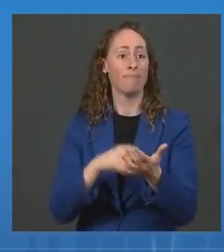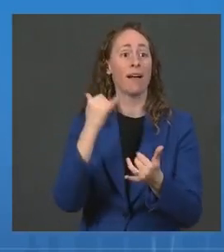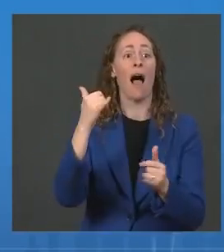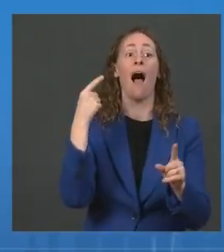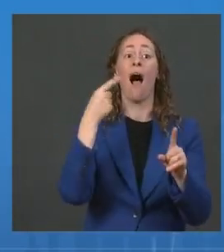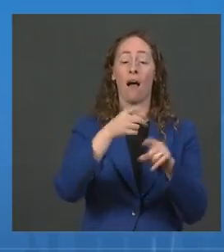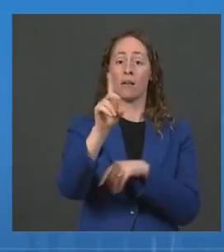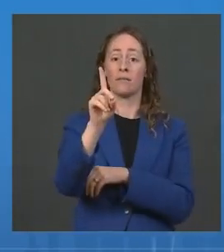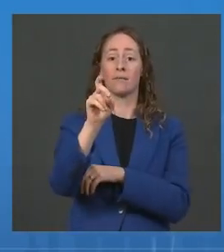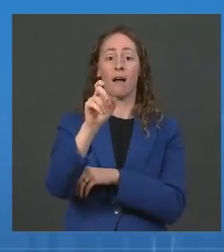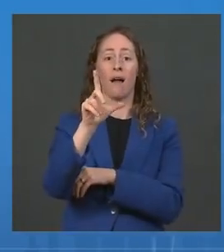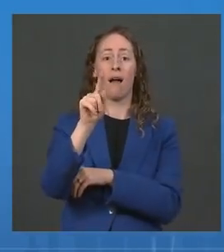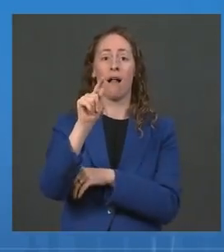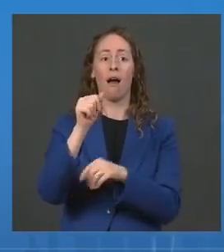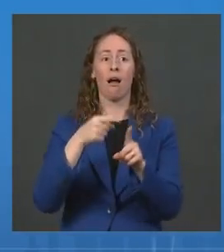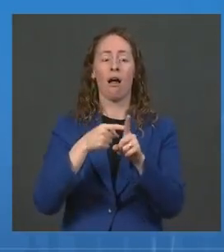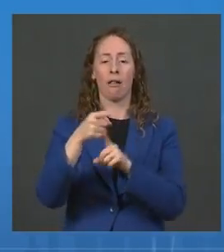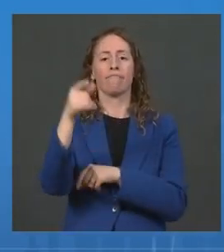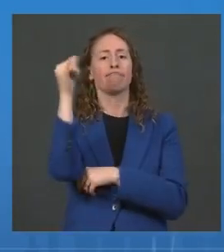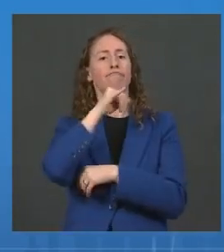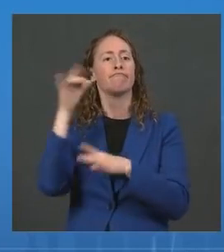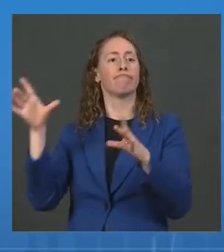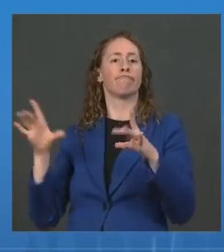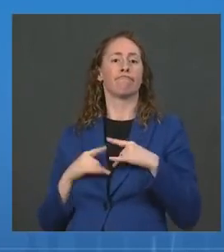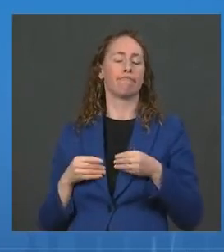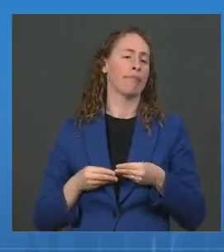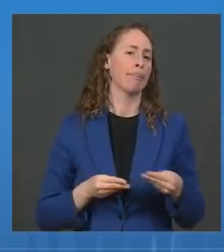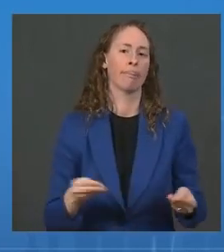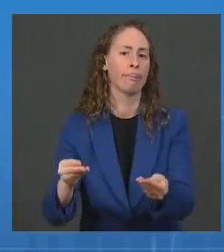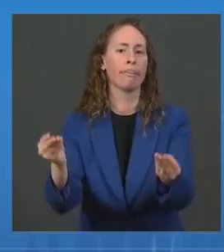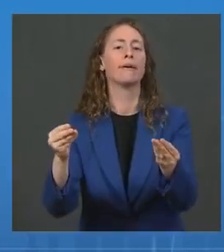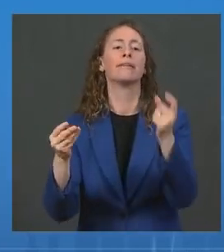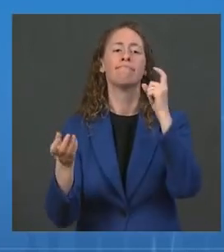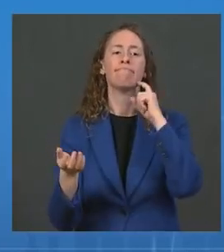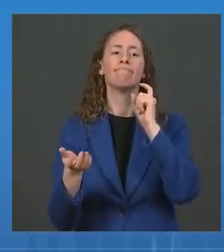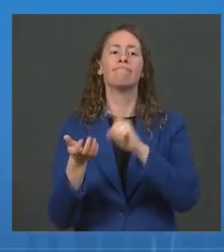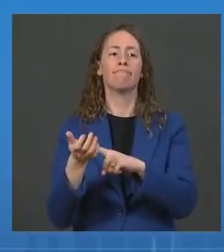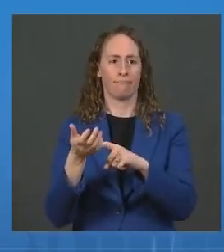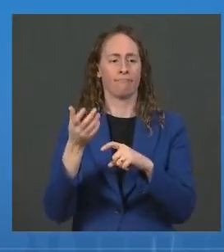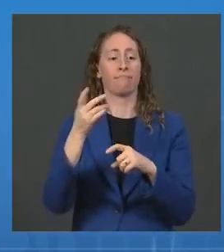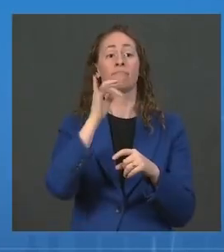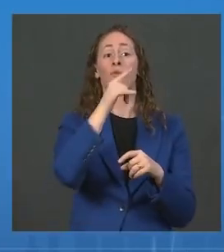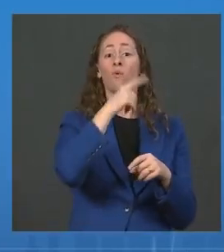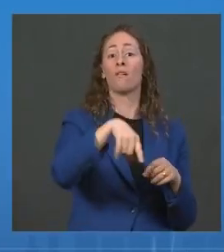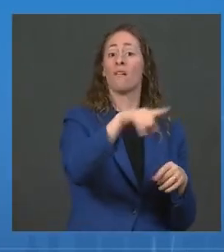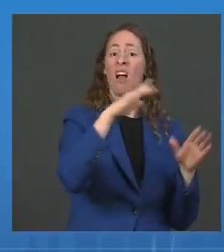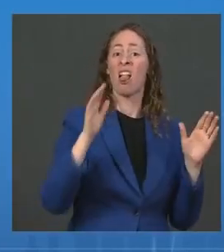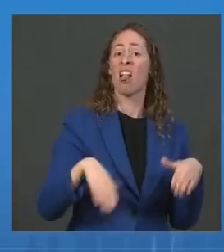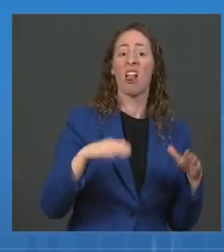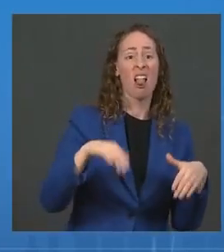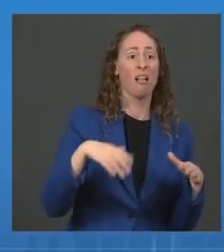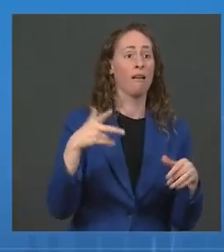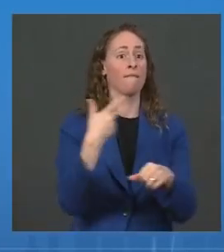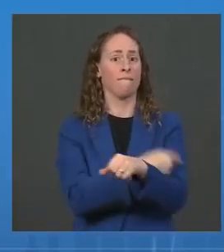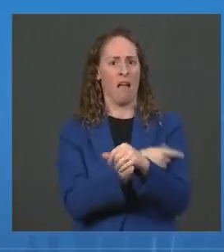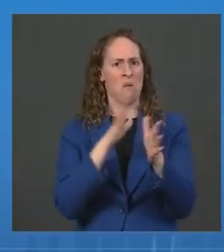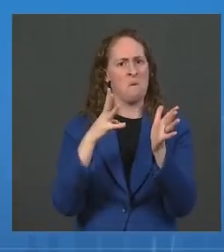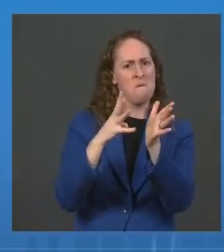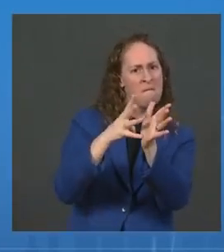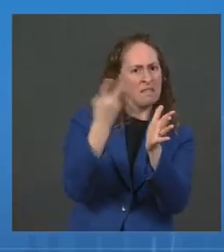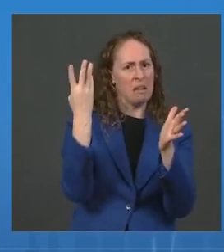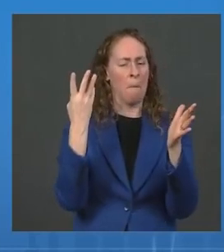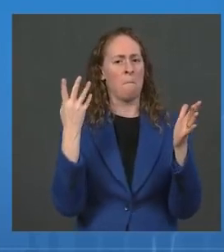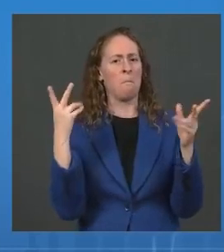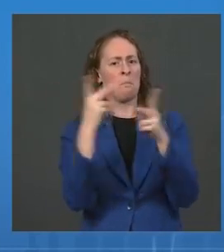were unvaccinated were about four and a half times more likely to get COVID-19, over 10 times more likely to be